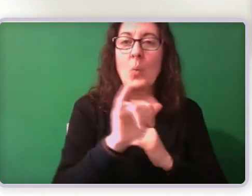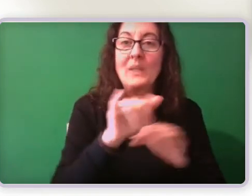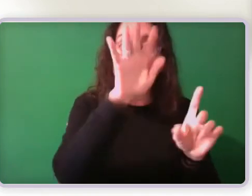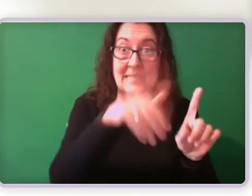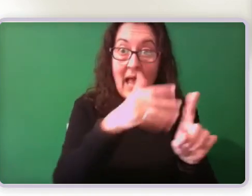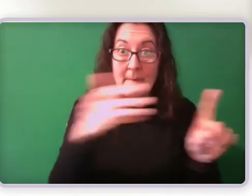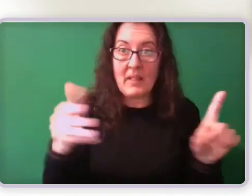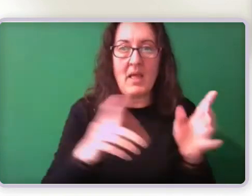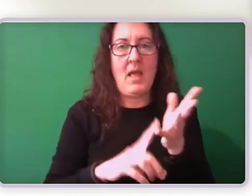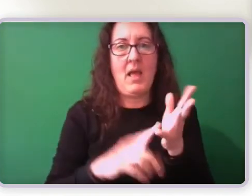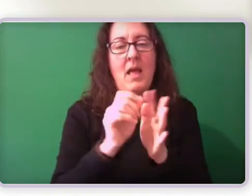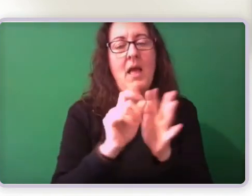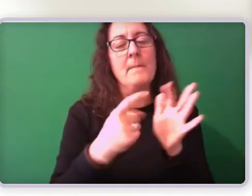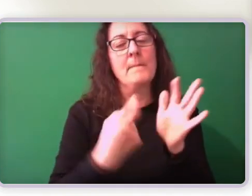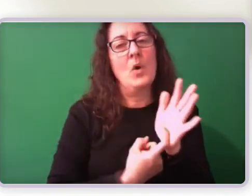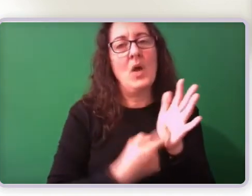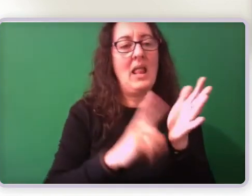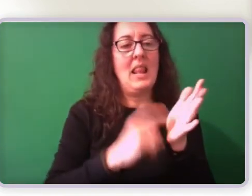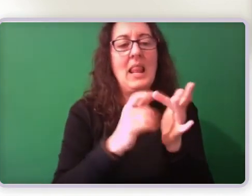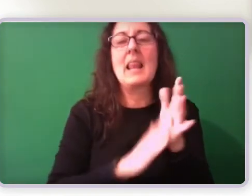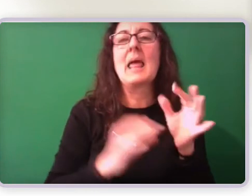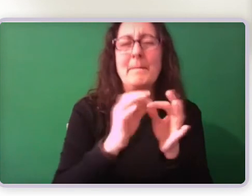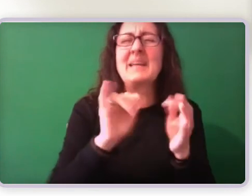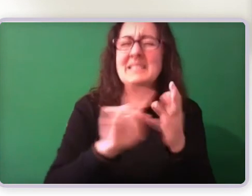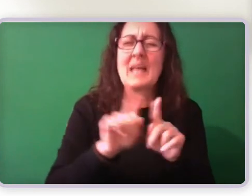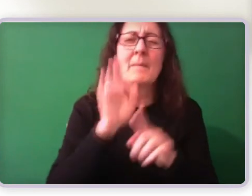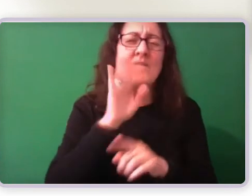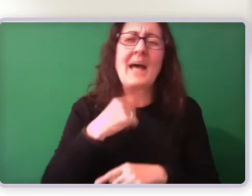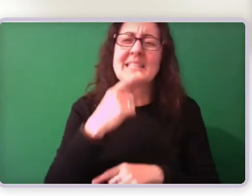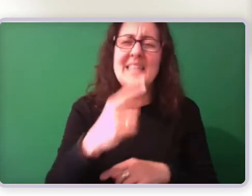words, impairment ratings are given for impairments, not conditions.